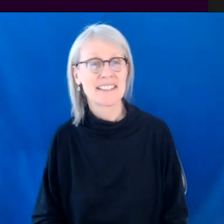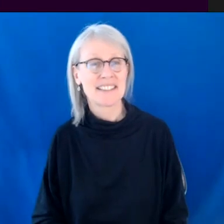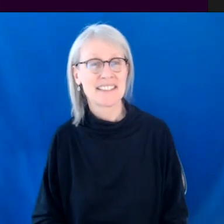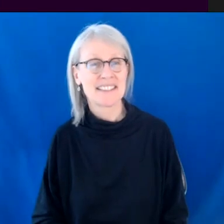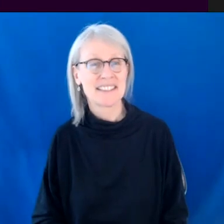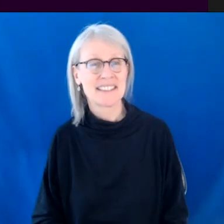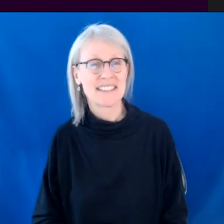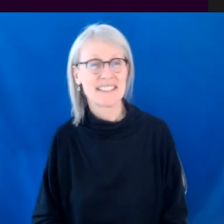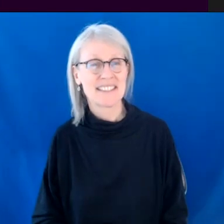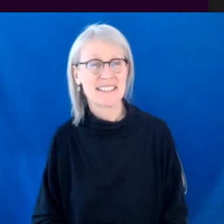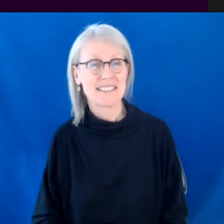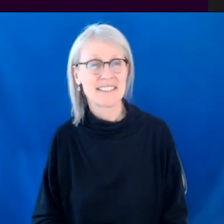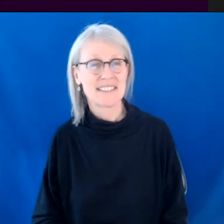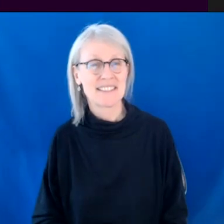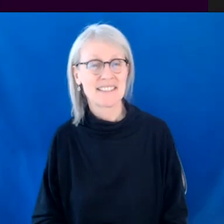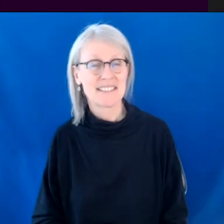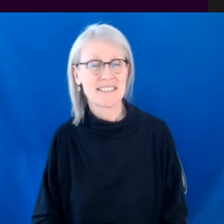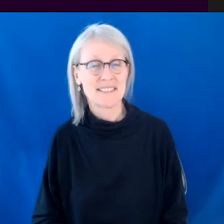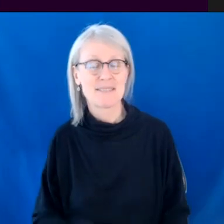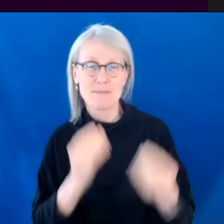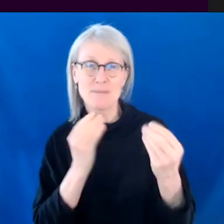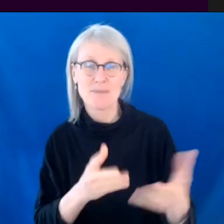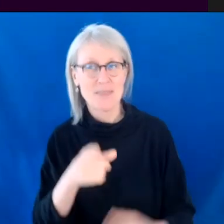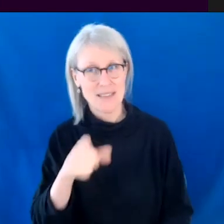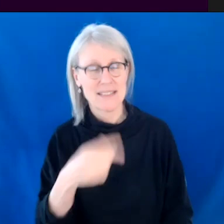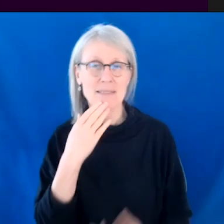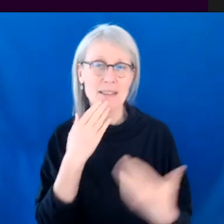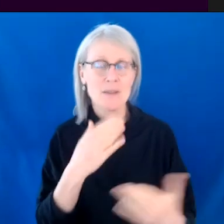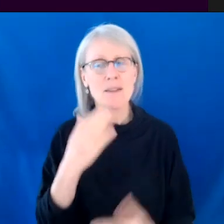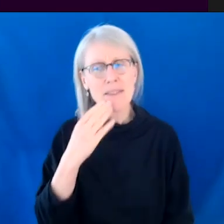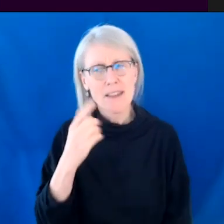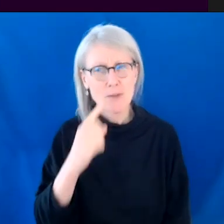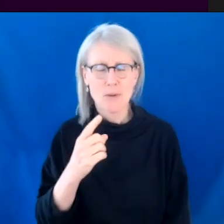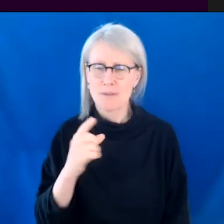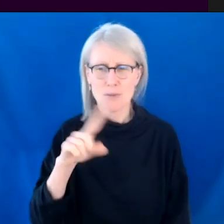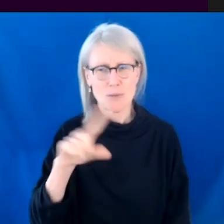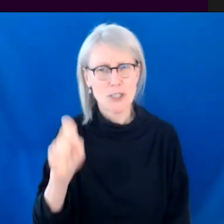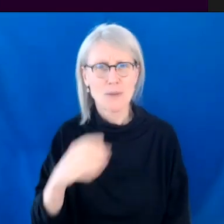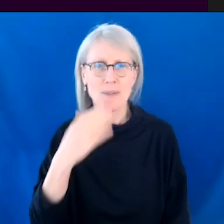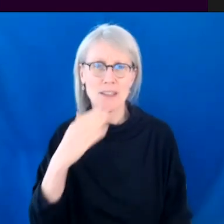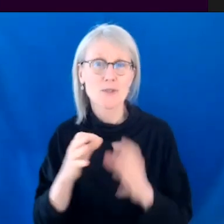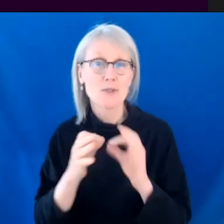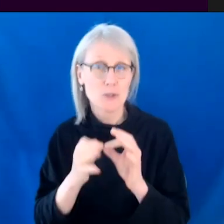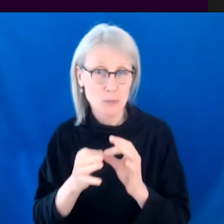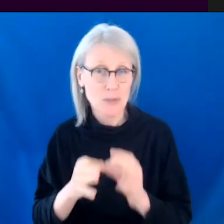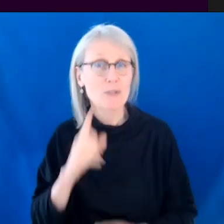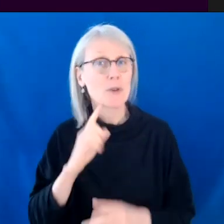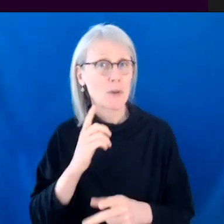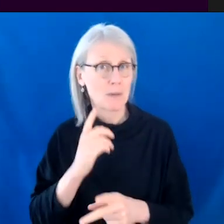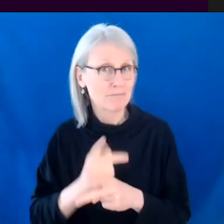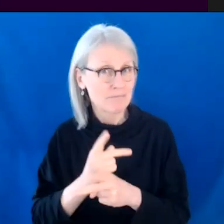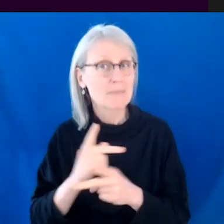you so much. Thanks for having me. Those were great questions. Thank you, Liz, for keeping up with